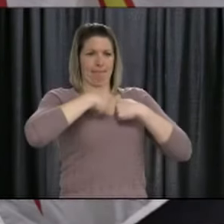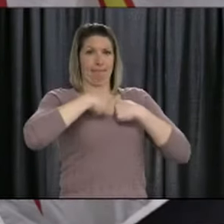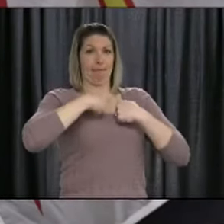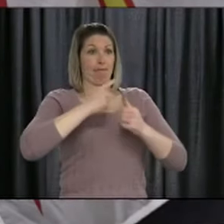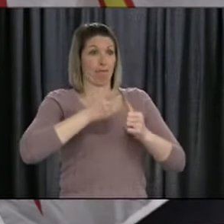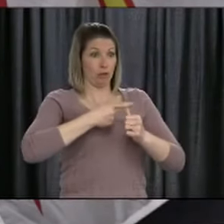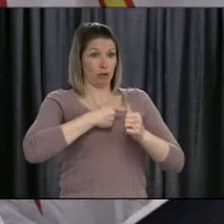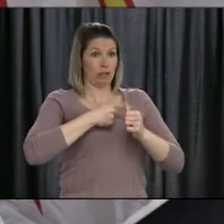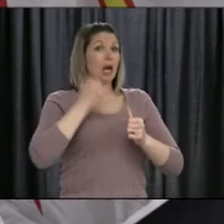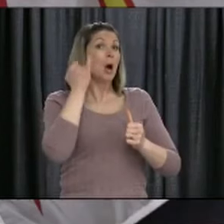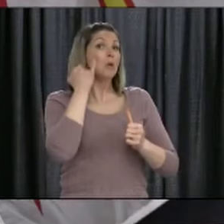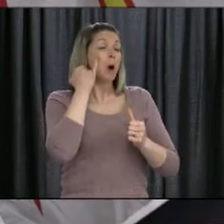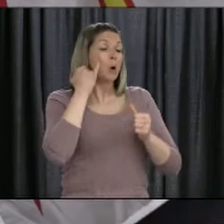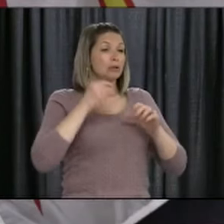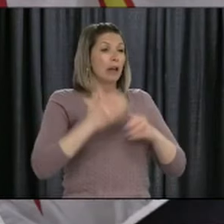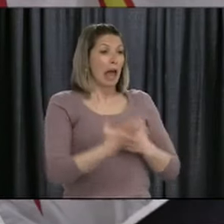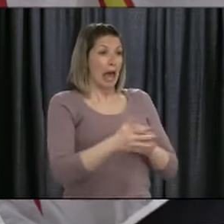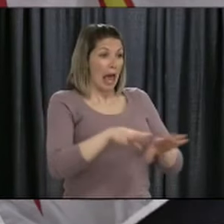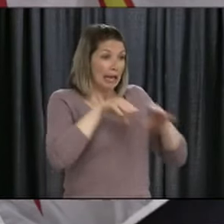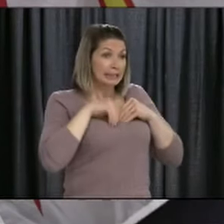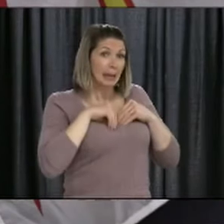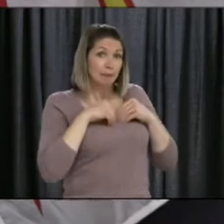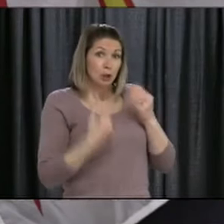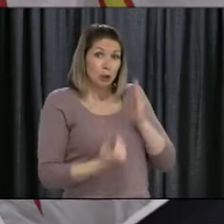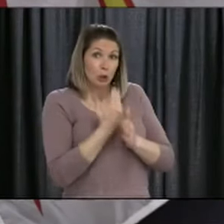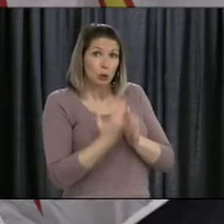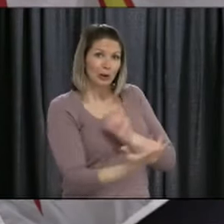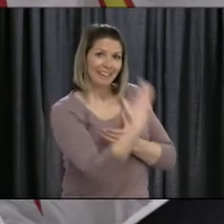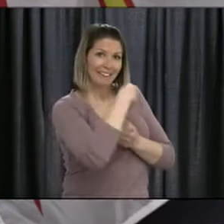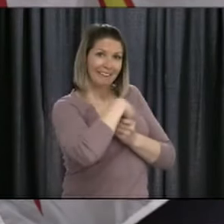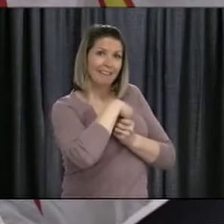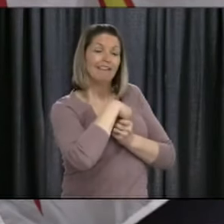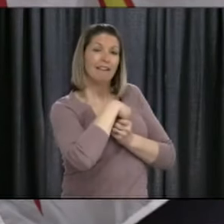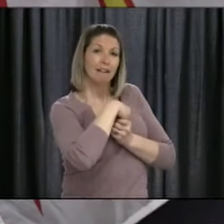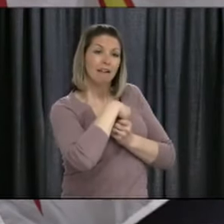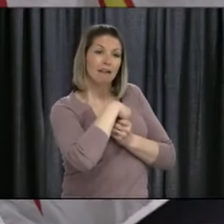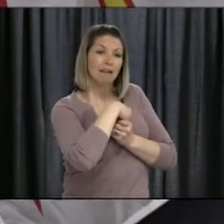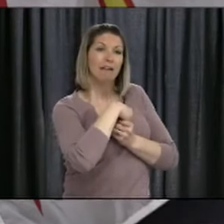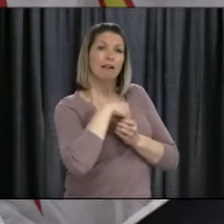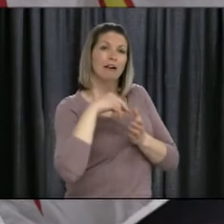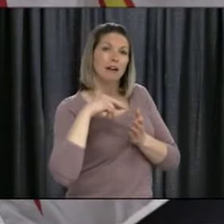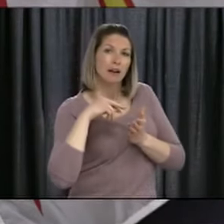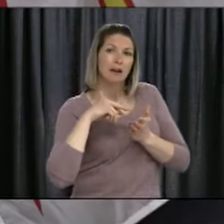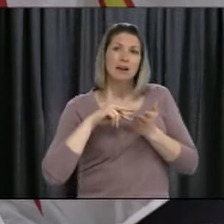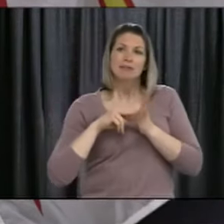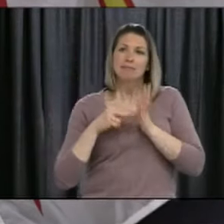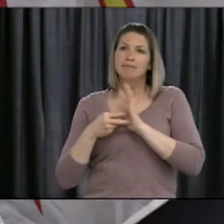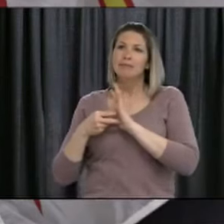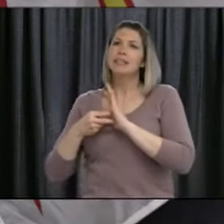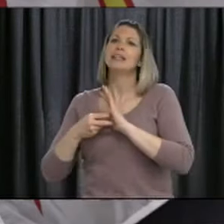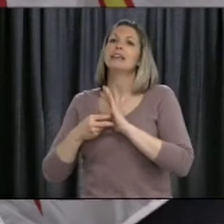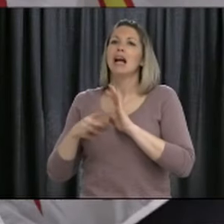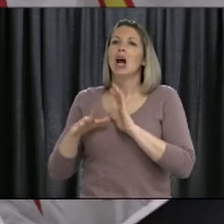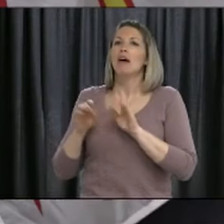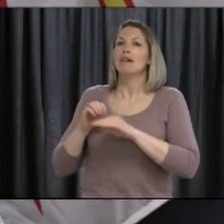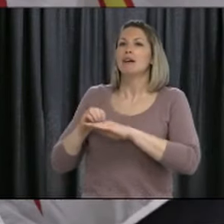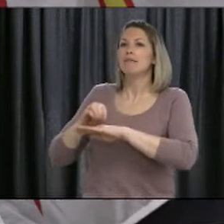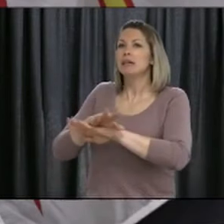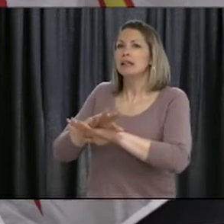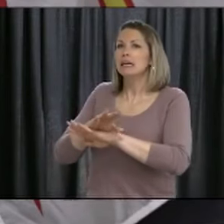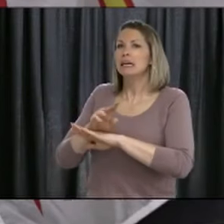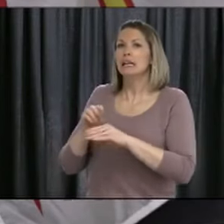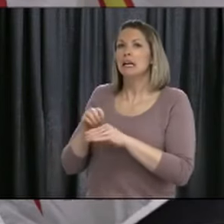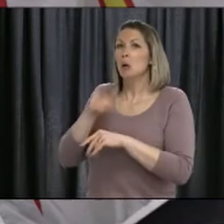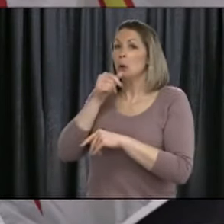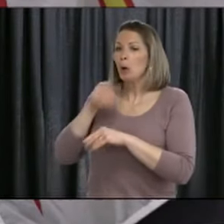if you're expanding your bubble beyond that, then you're not just expanding it to those people, you're expanding it to everybody that